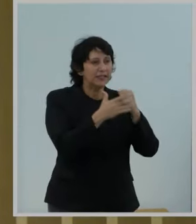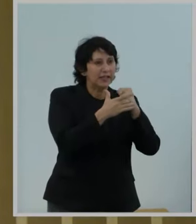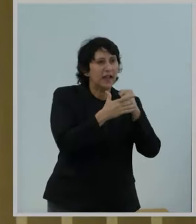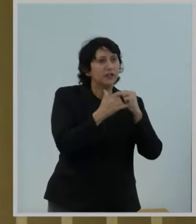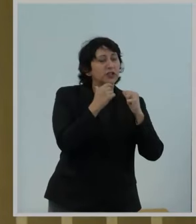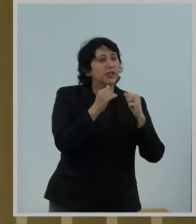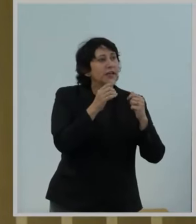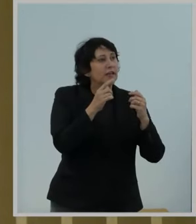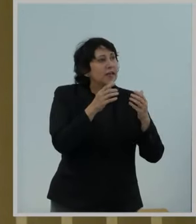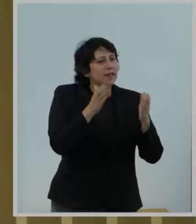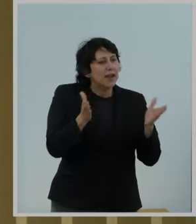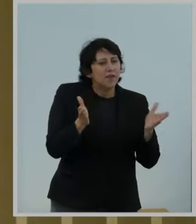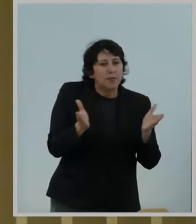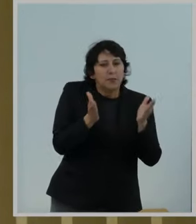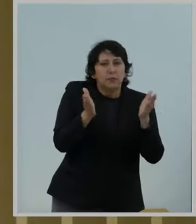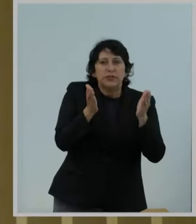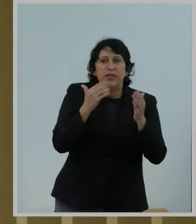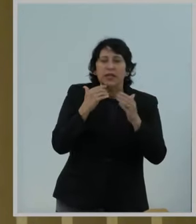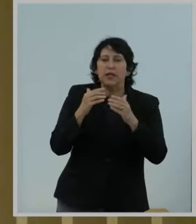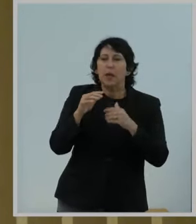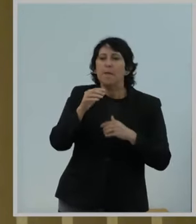boosted maternal health globally.